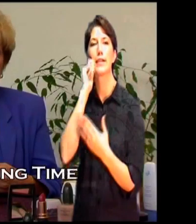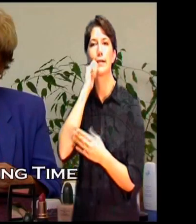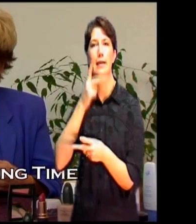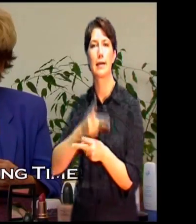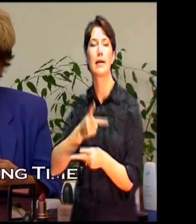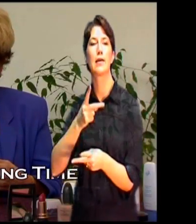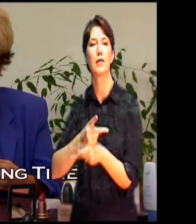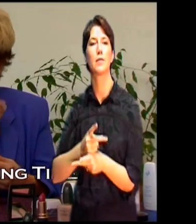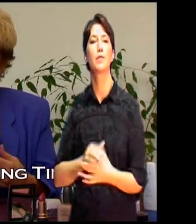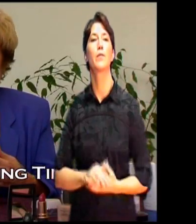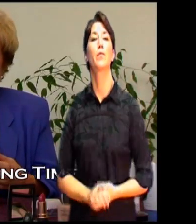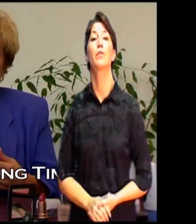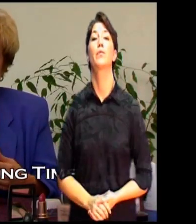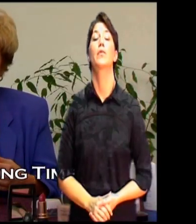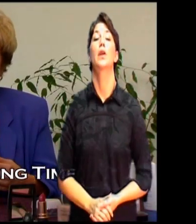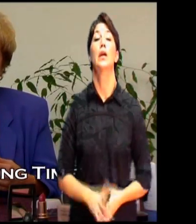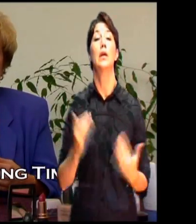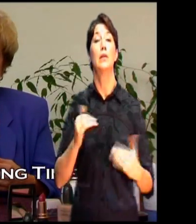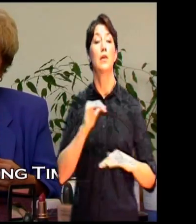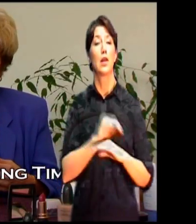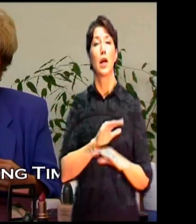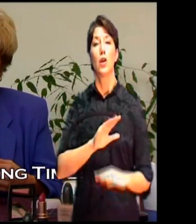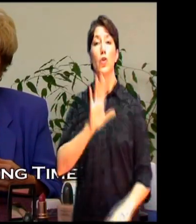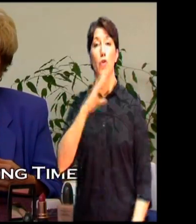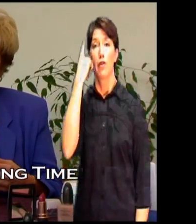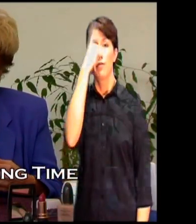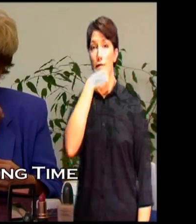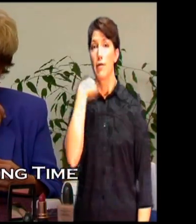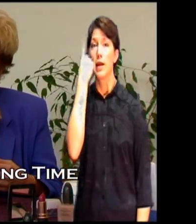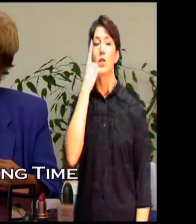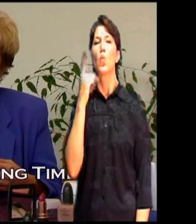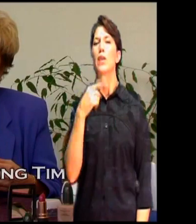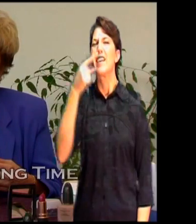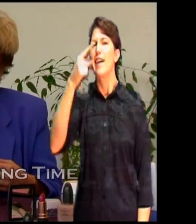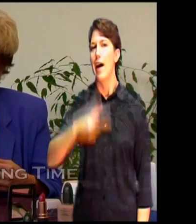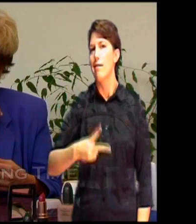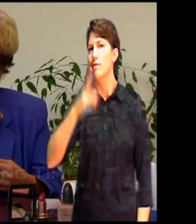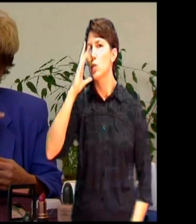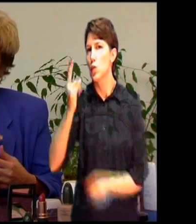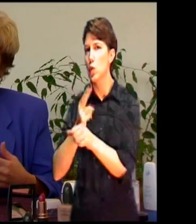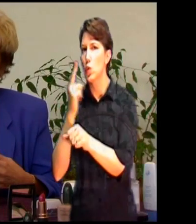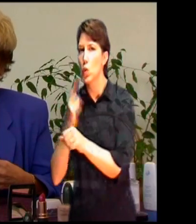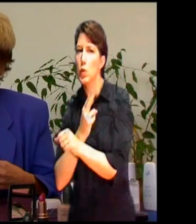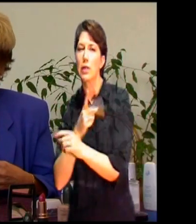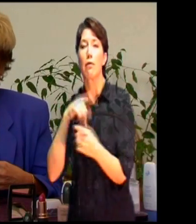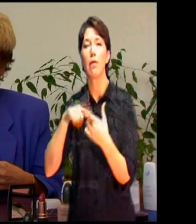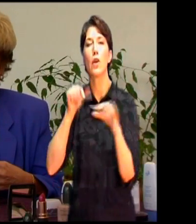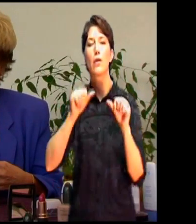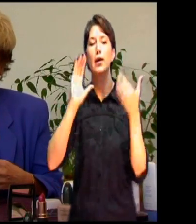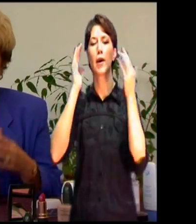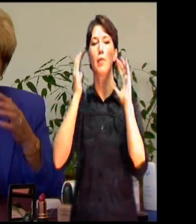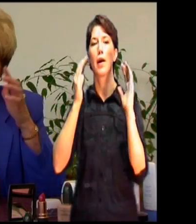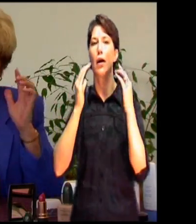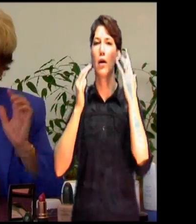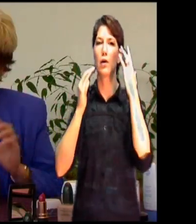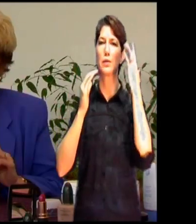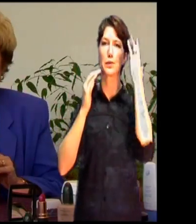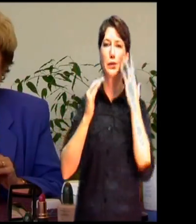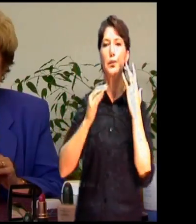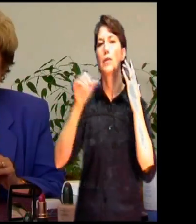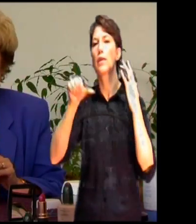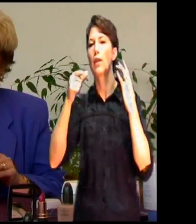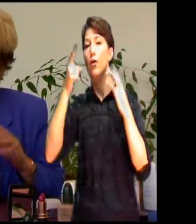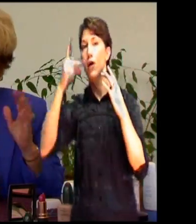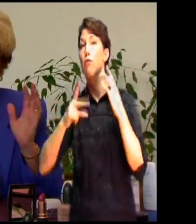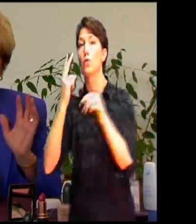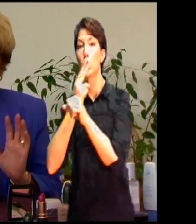You're not going to do your entire face. We're just going to do the right side of your face because I really want you to be able to compare it between your left and your right side. So we're not going to remove